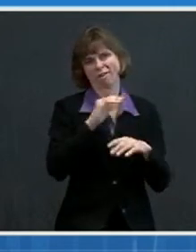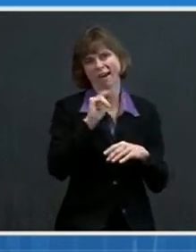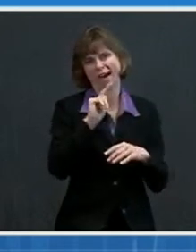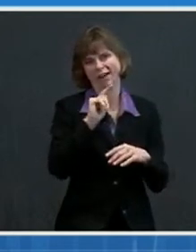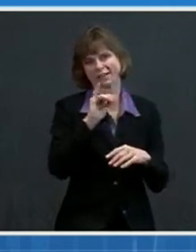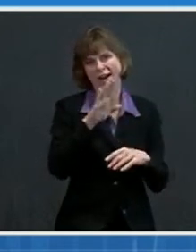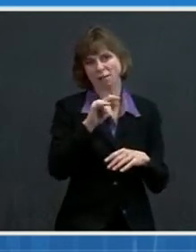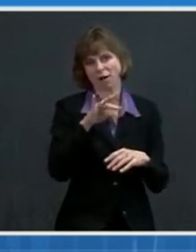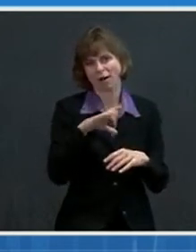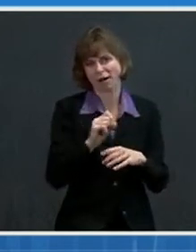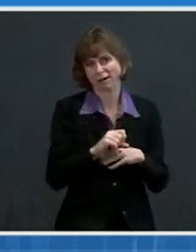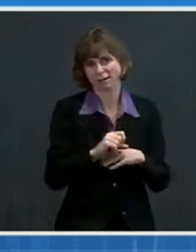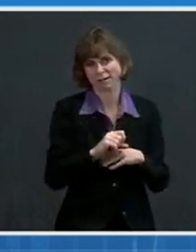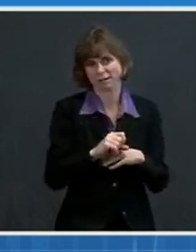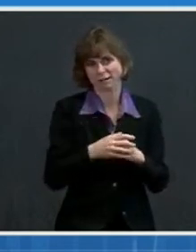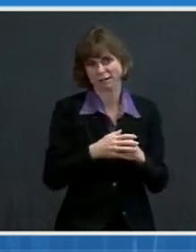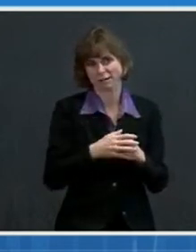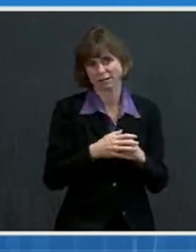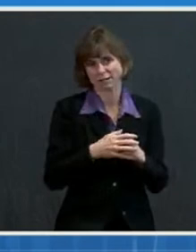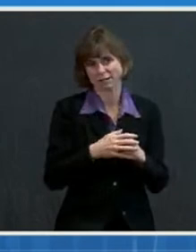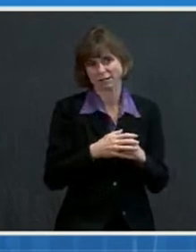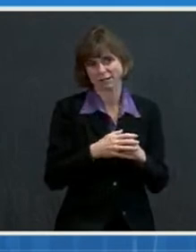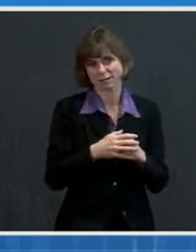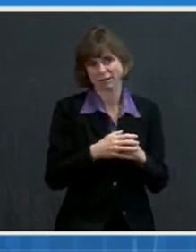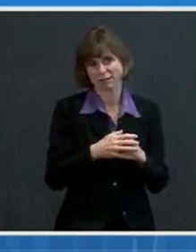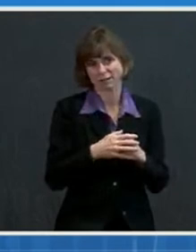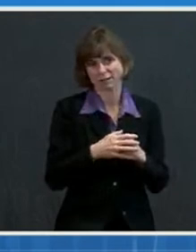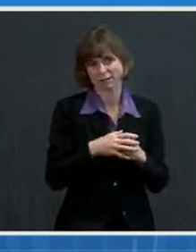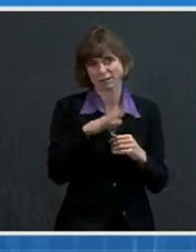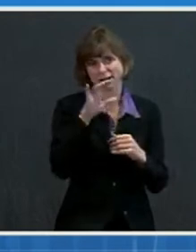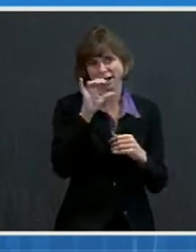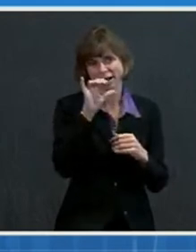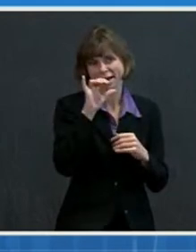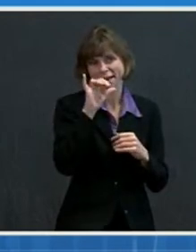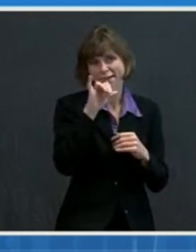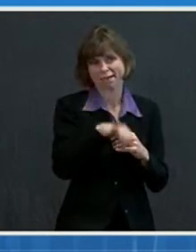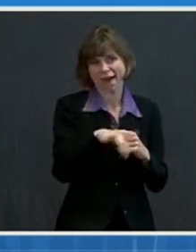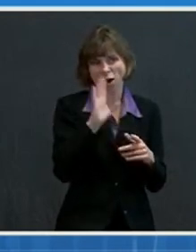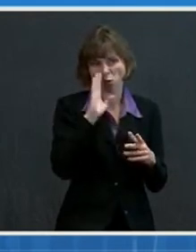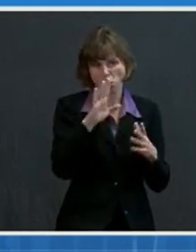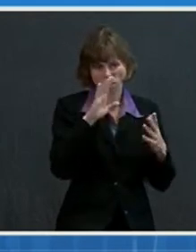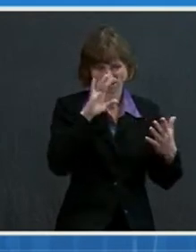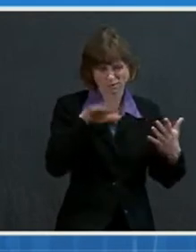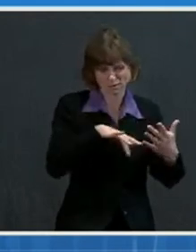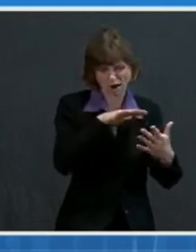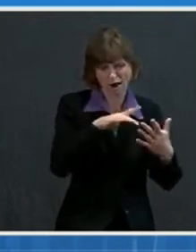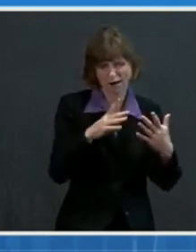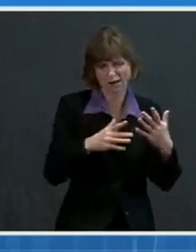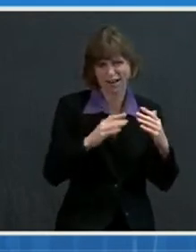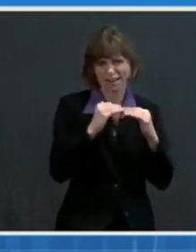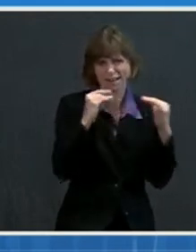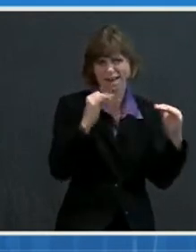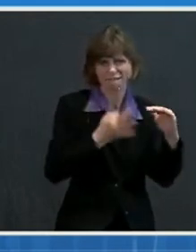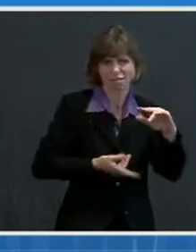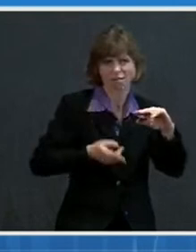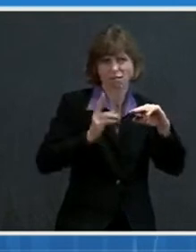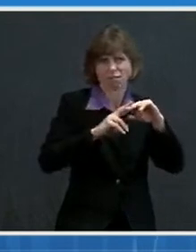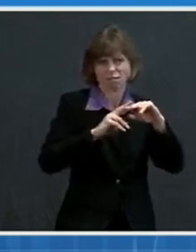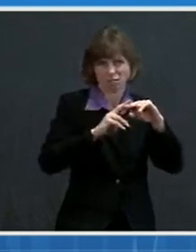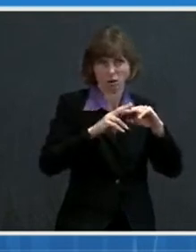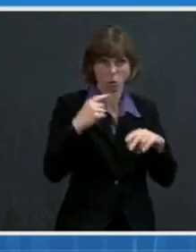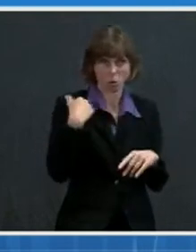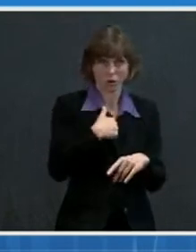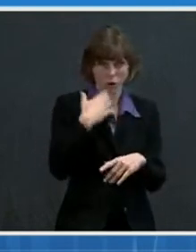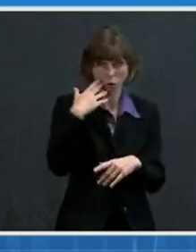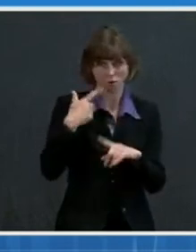taking a look at what the level of boost of antibody, because we do know from in vitro studies that when you